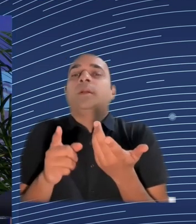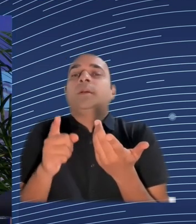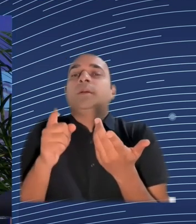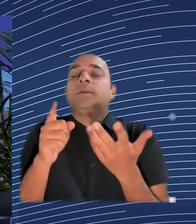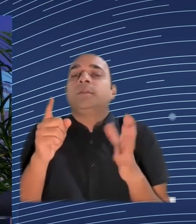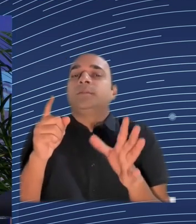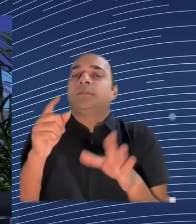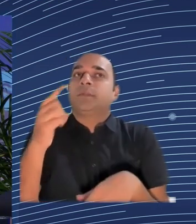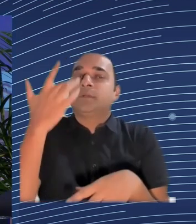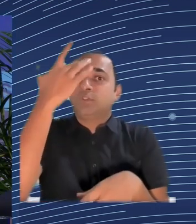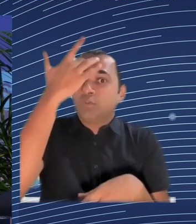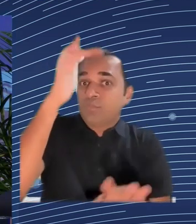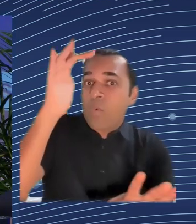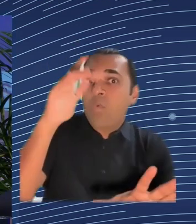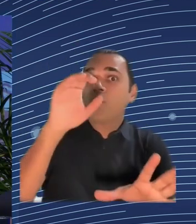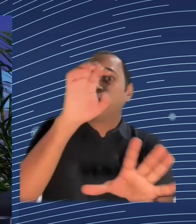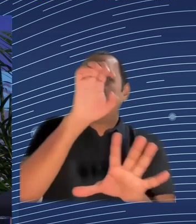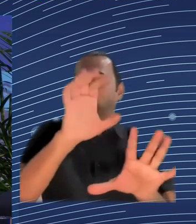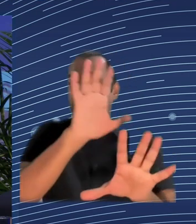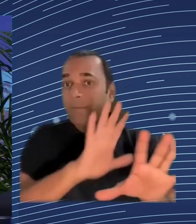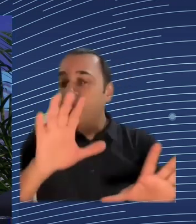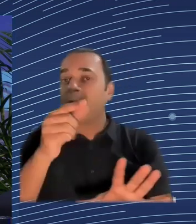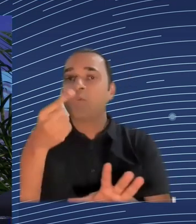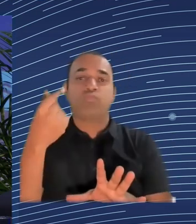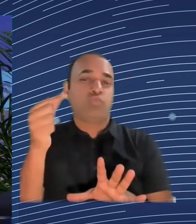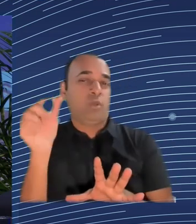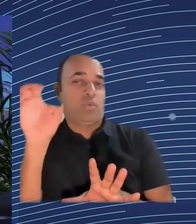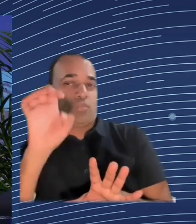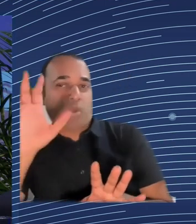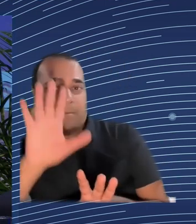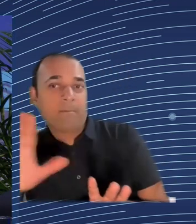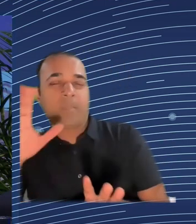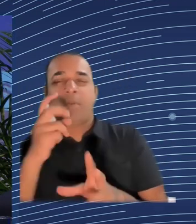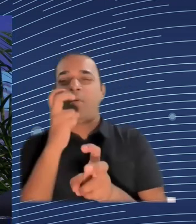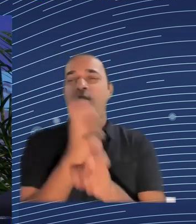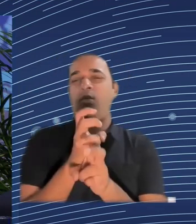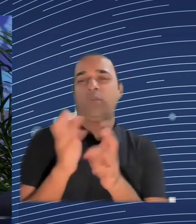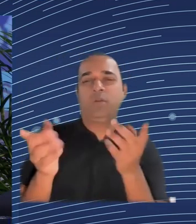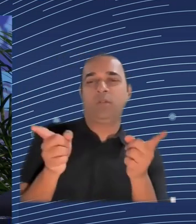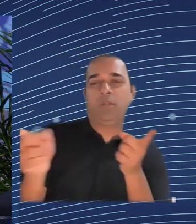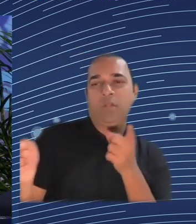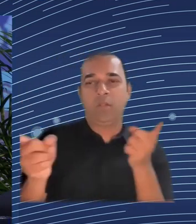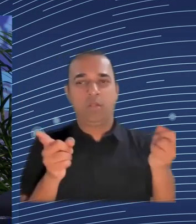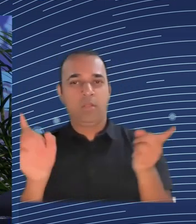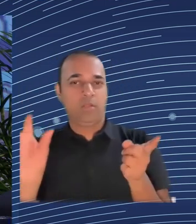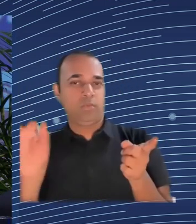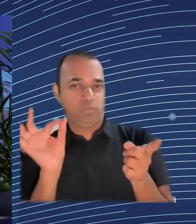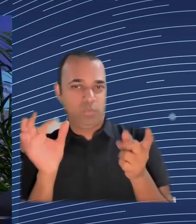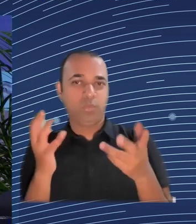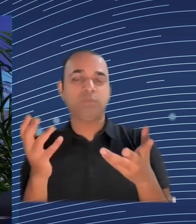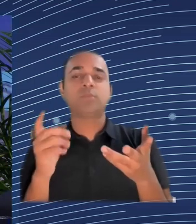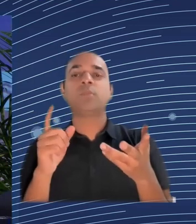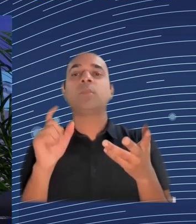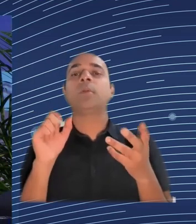You know, this was our topic at our presidency in 2019. That it is not just, you know, money for the poor. It's not just money for